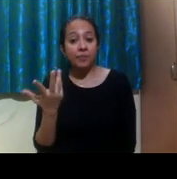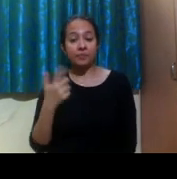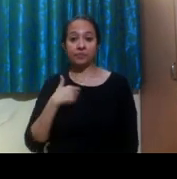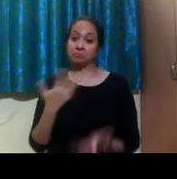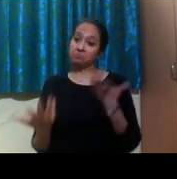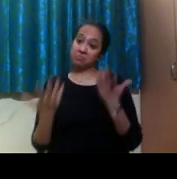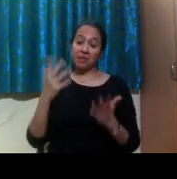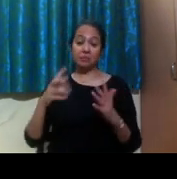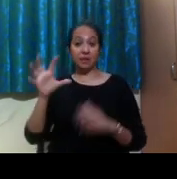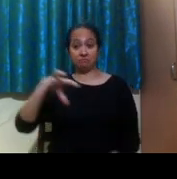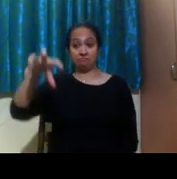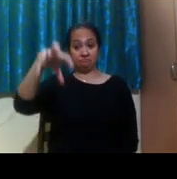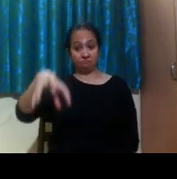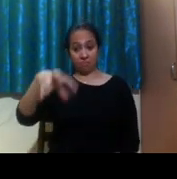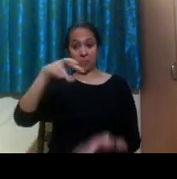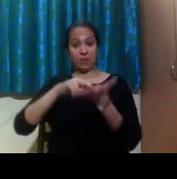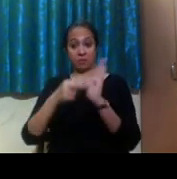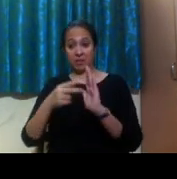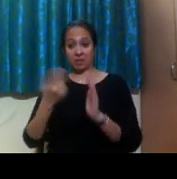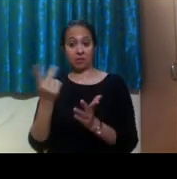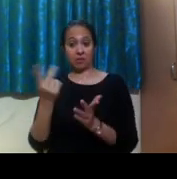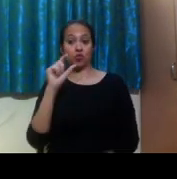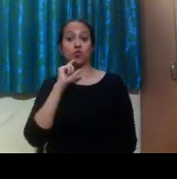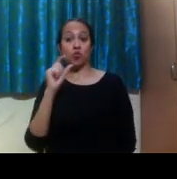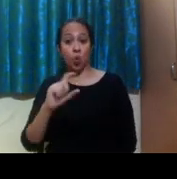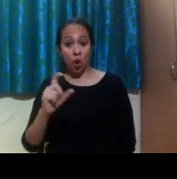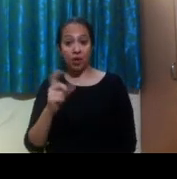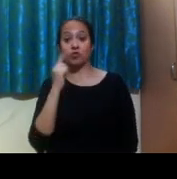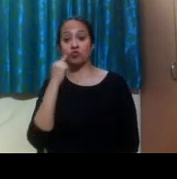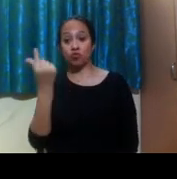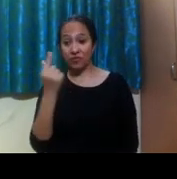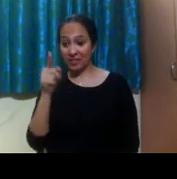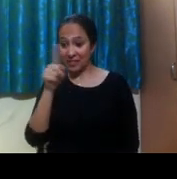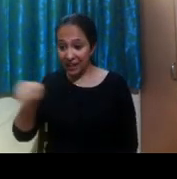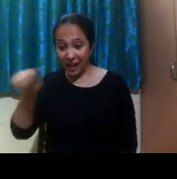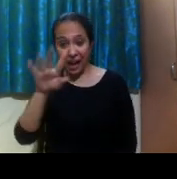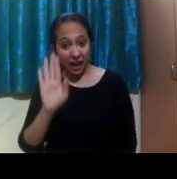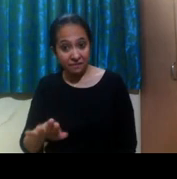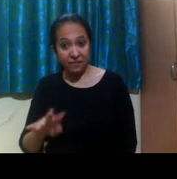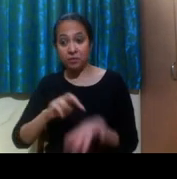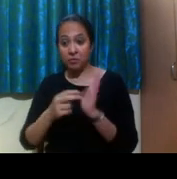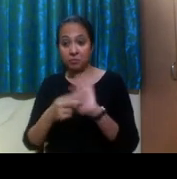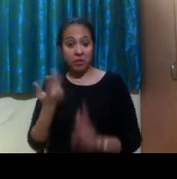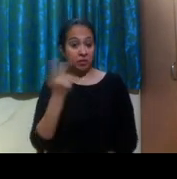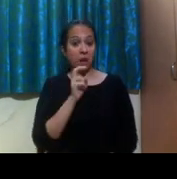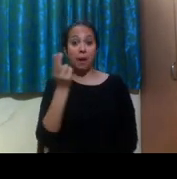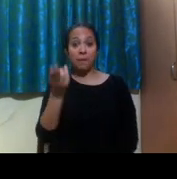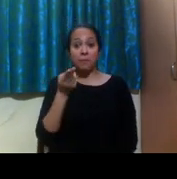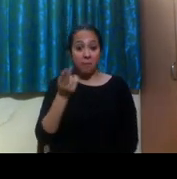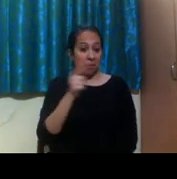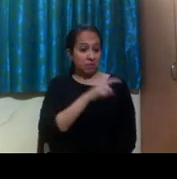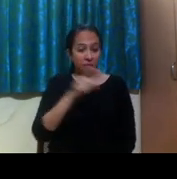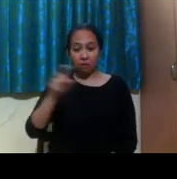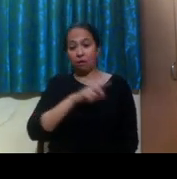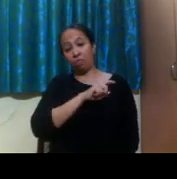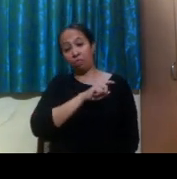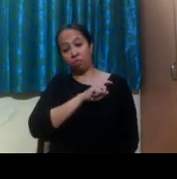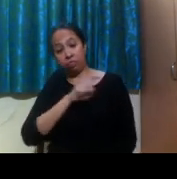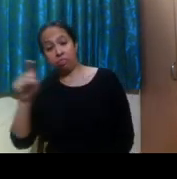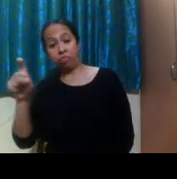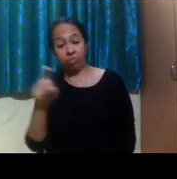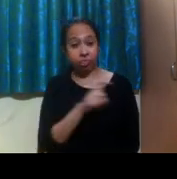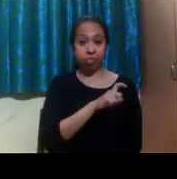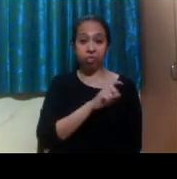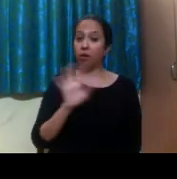necessarily mean that you should not choose that one because there's a lot of transportation and buses available. So that can also support